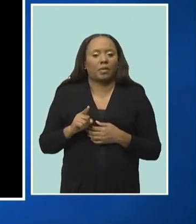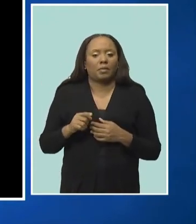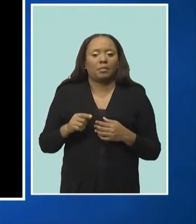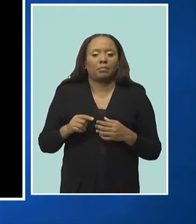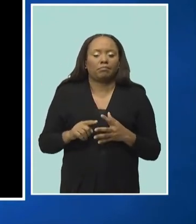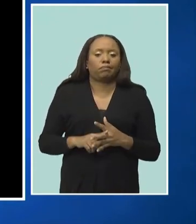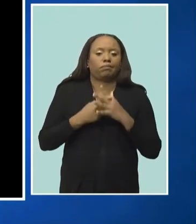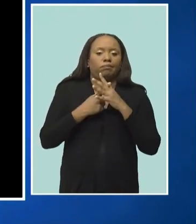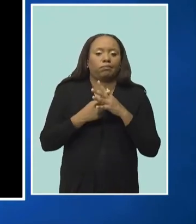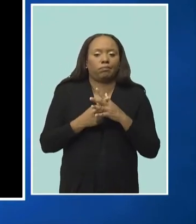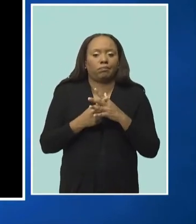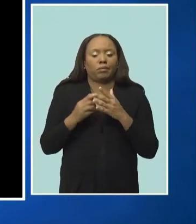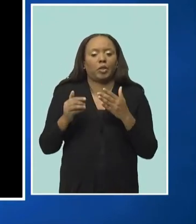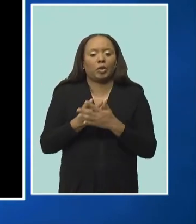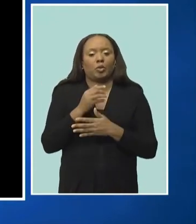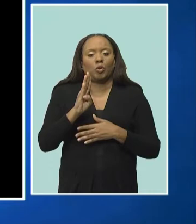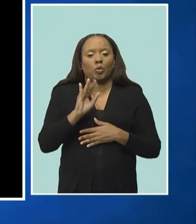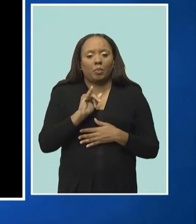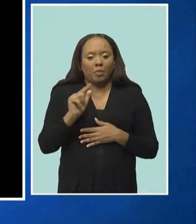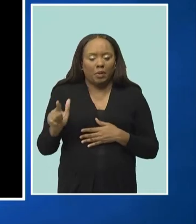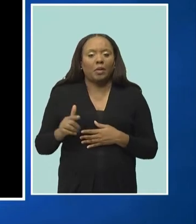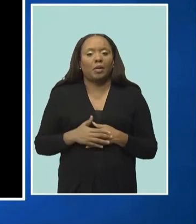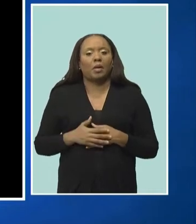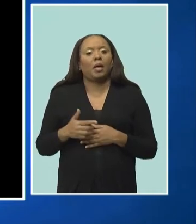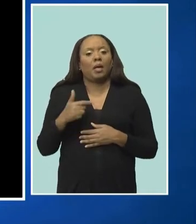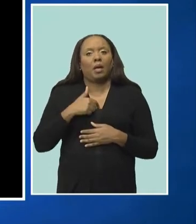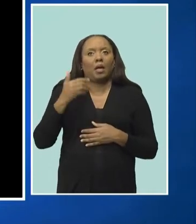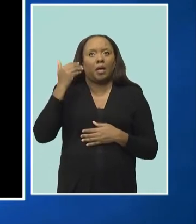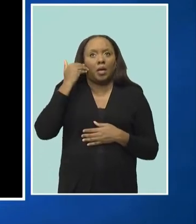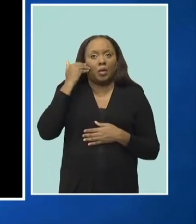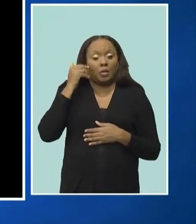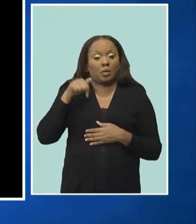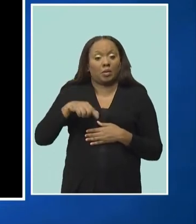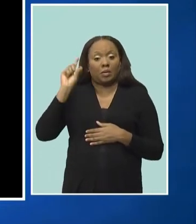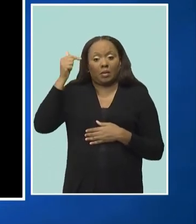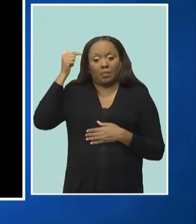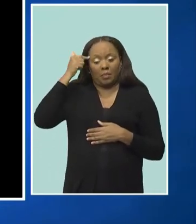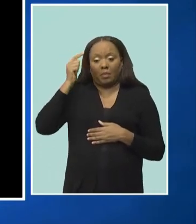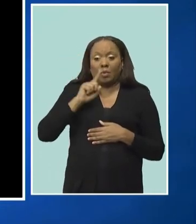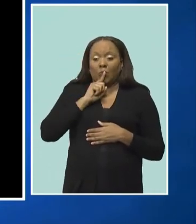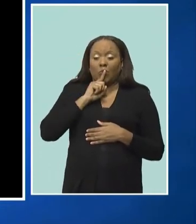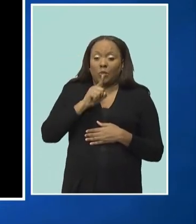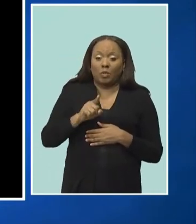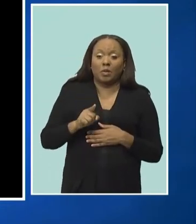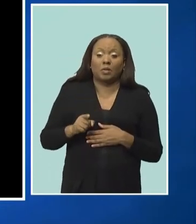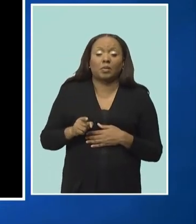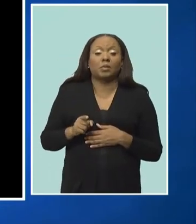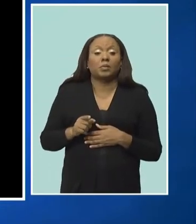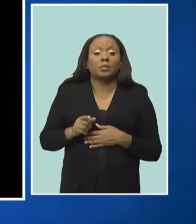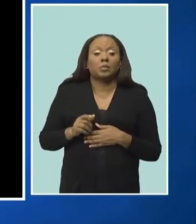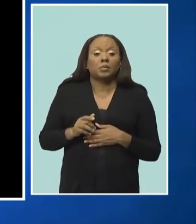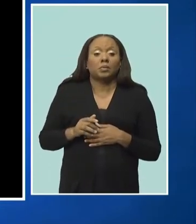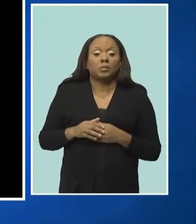political will to bring the regulations. This government has undertaken to